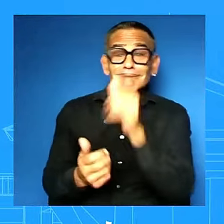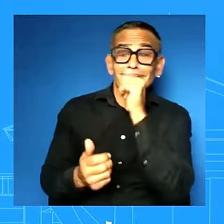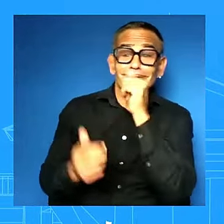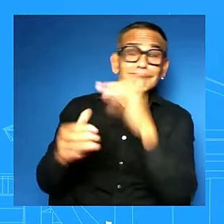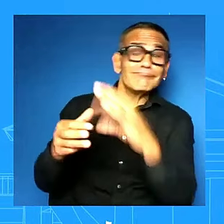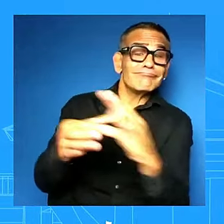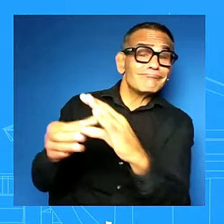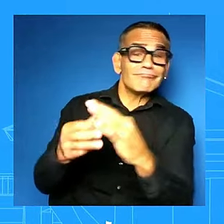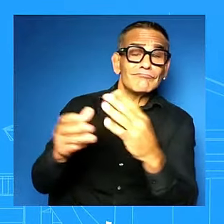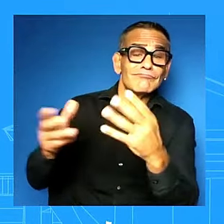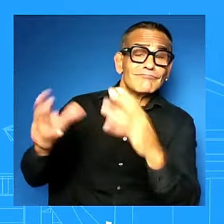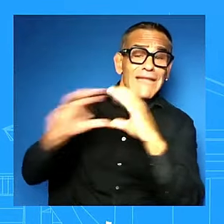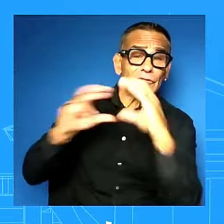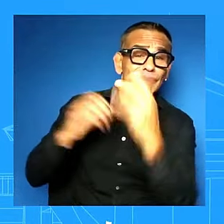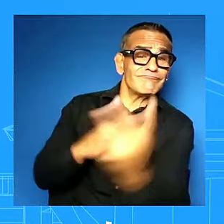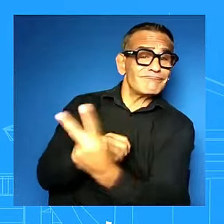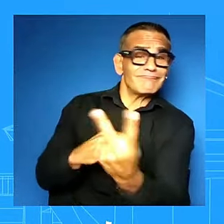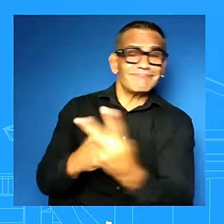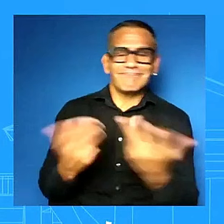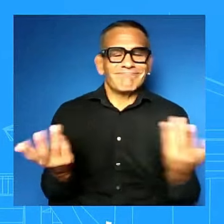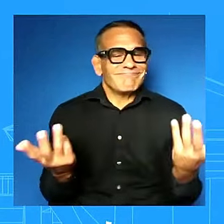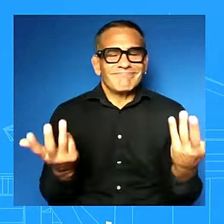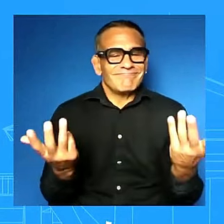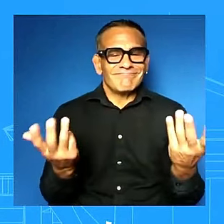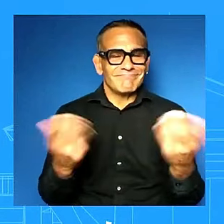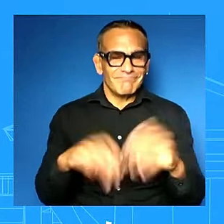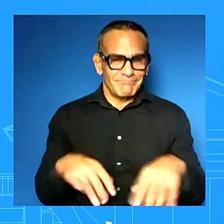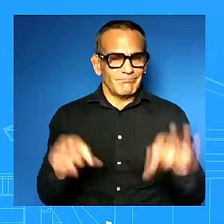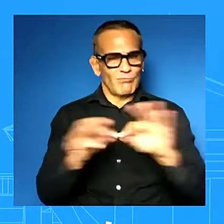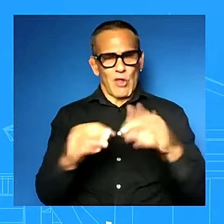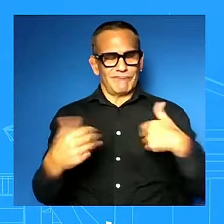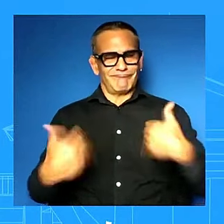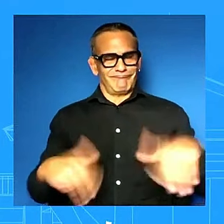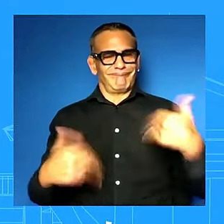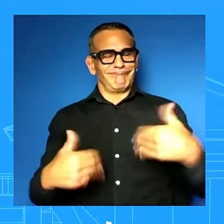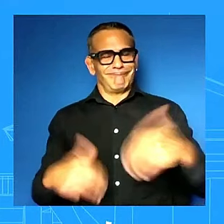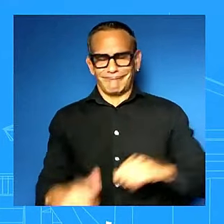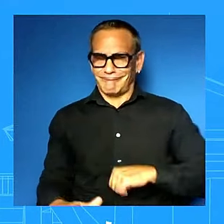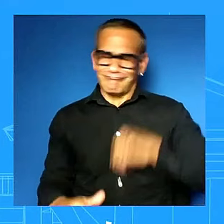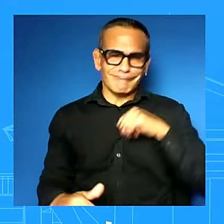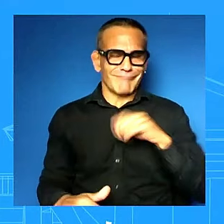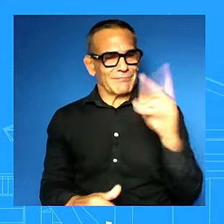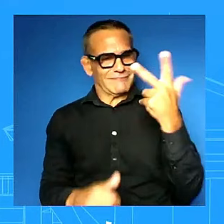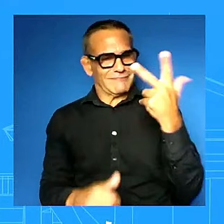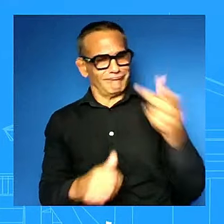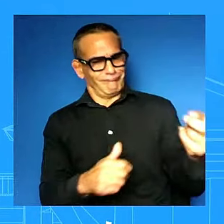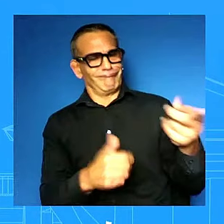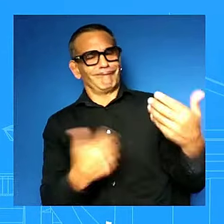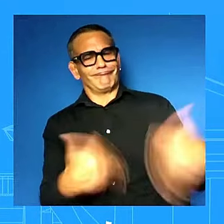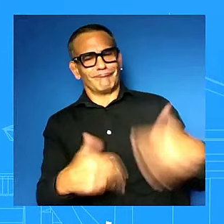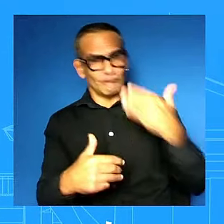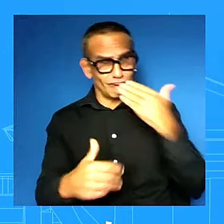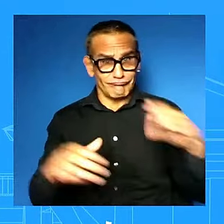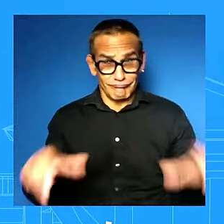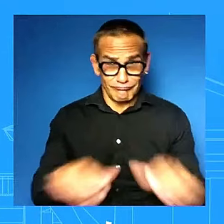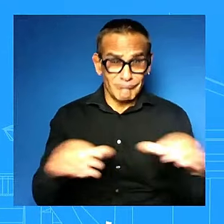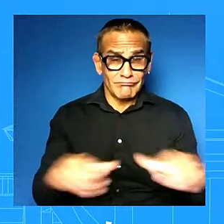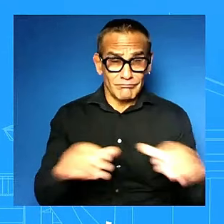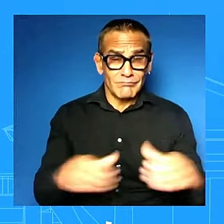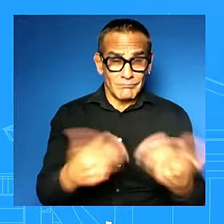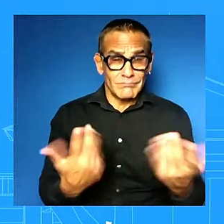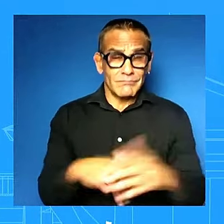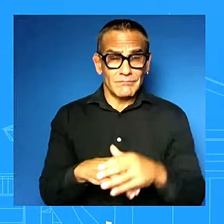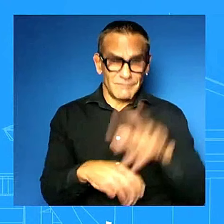um he continues what you saw uh and be mindful what you saw on tuesday was what he has said